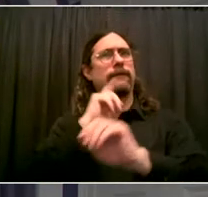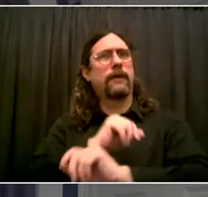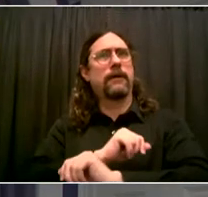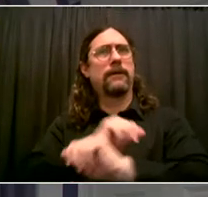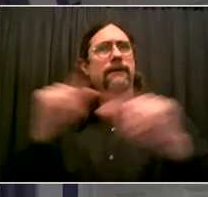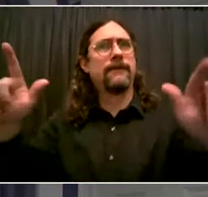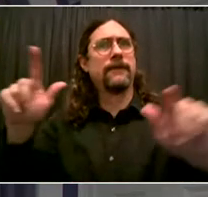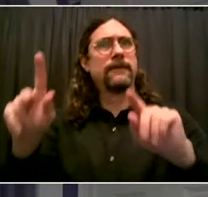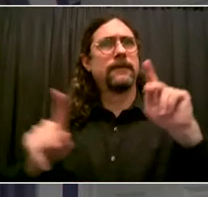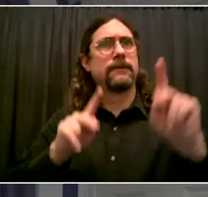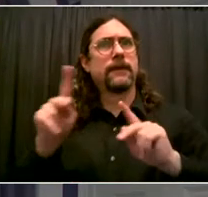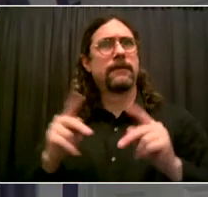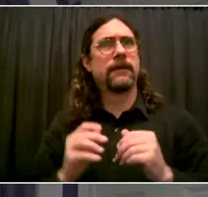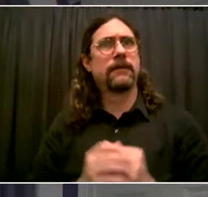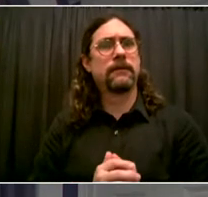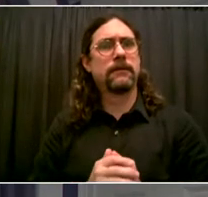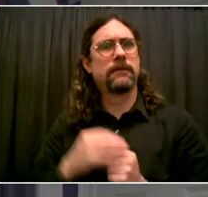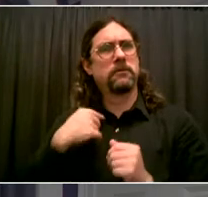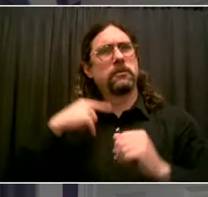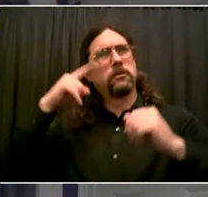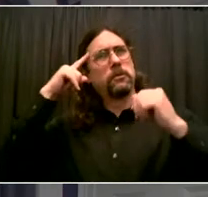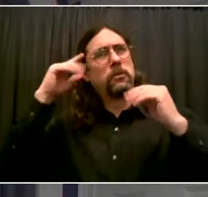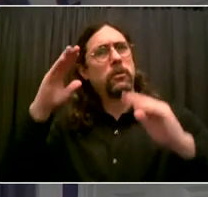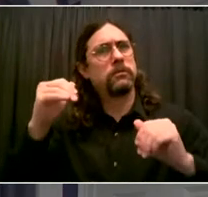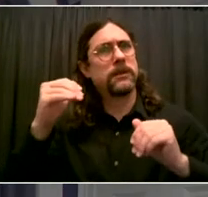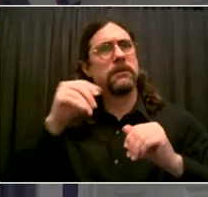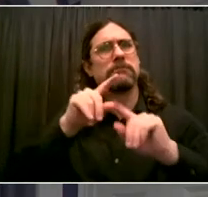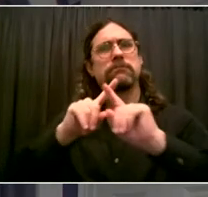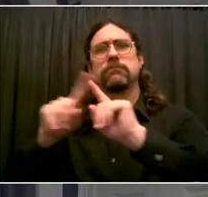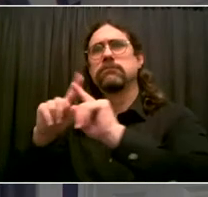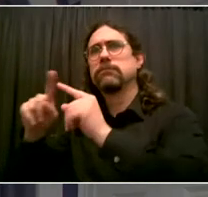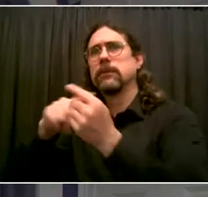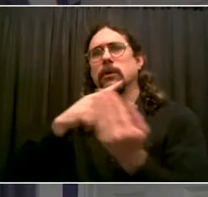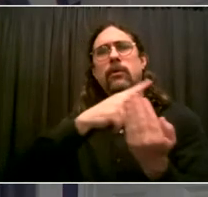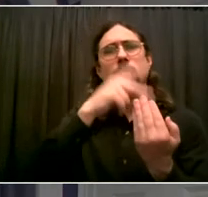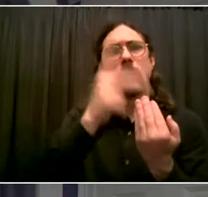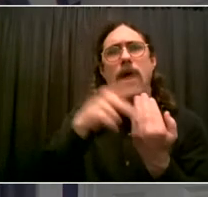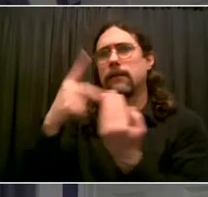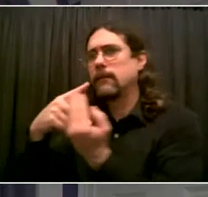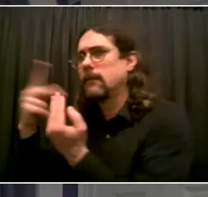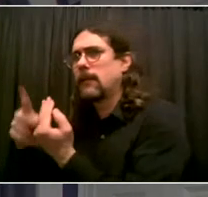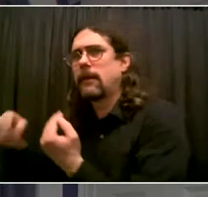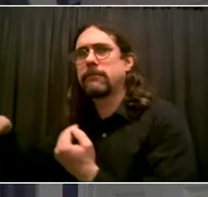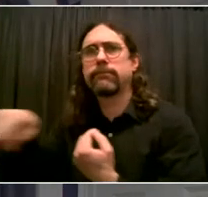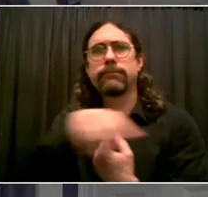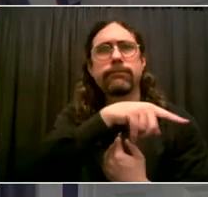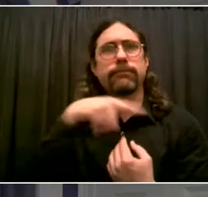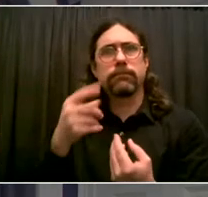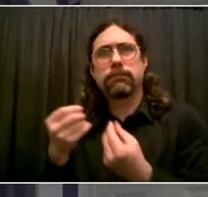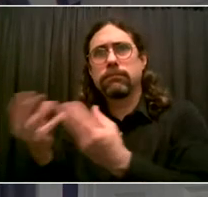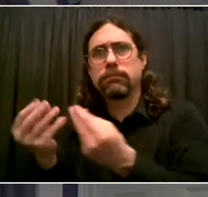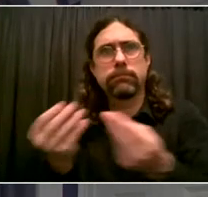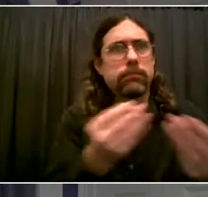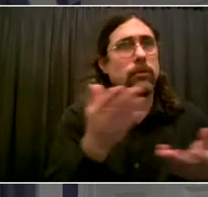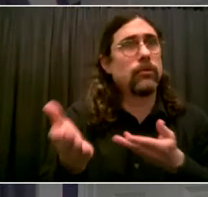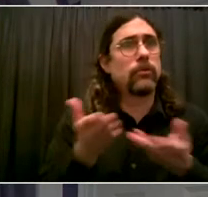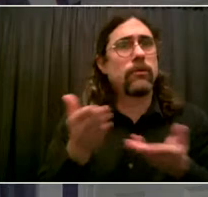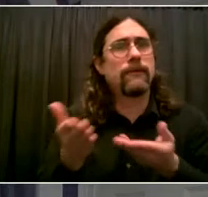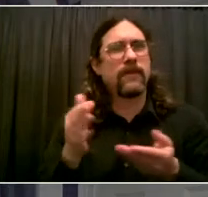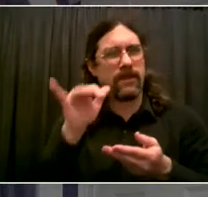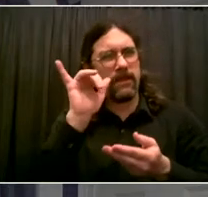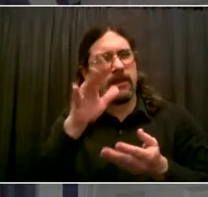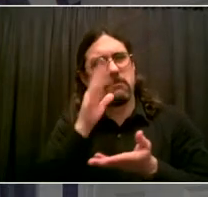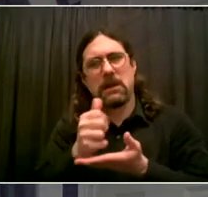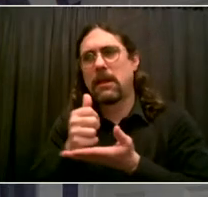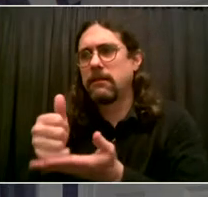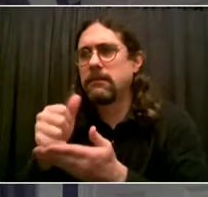and not just more of the same. The goals of this program put us on the right track